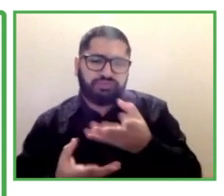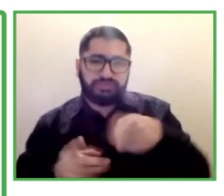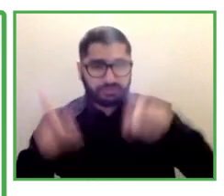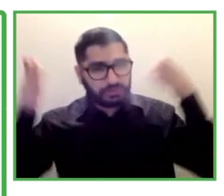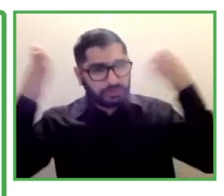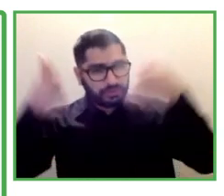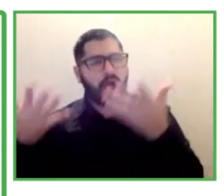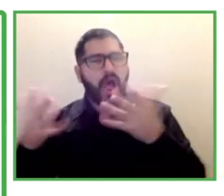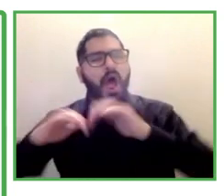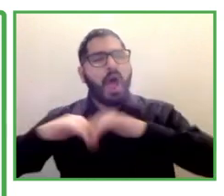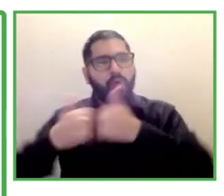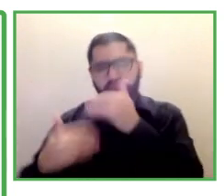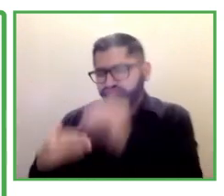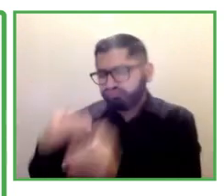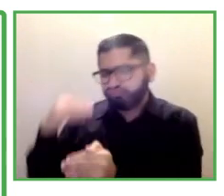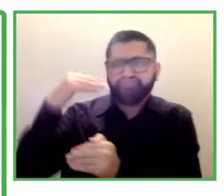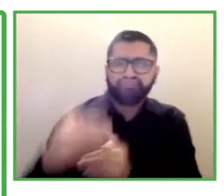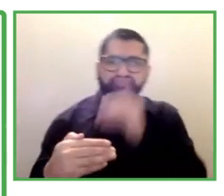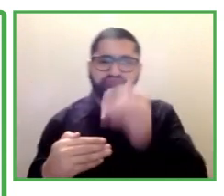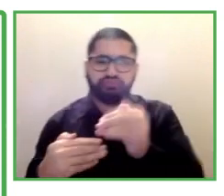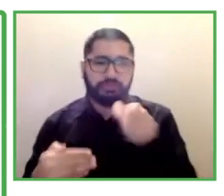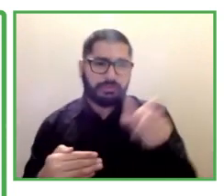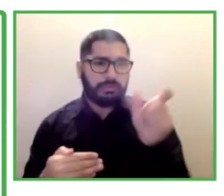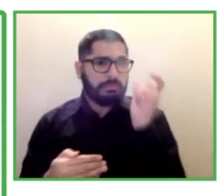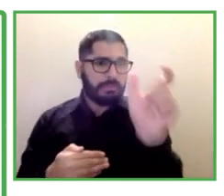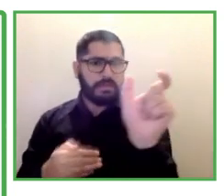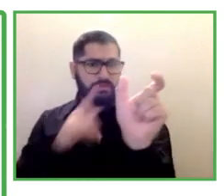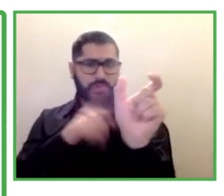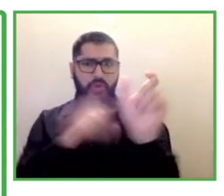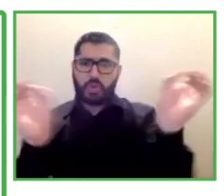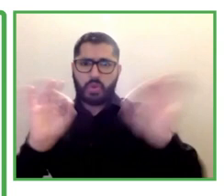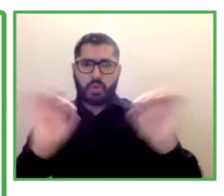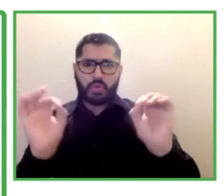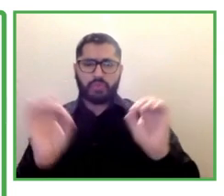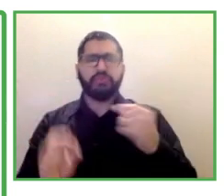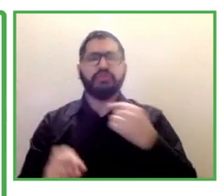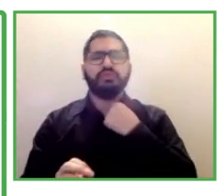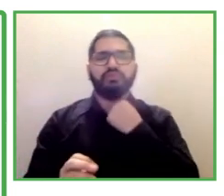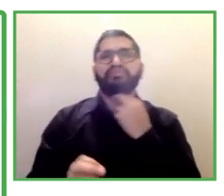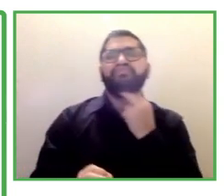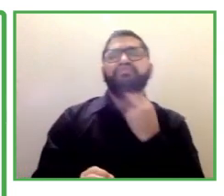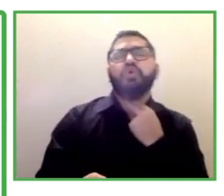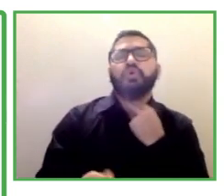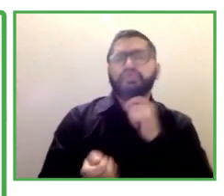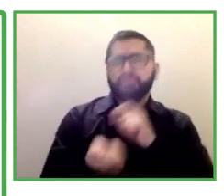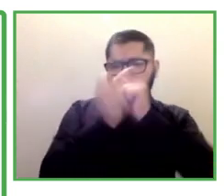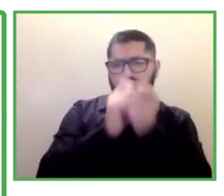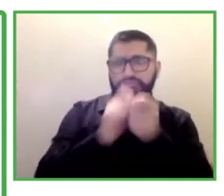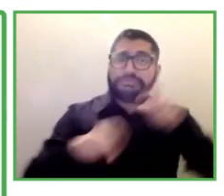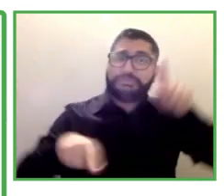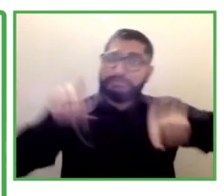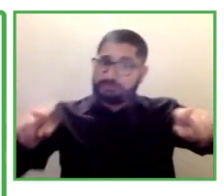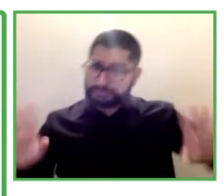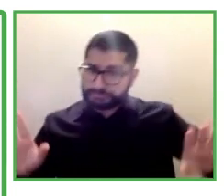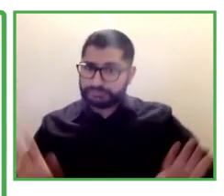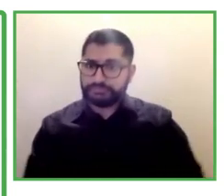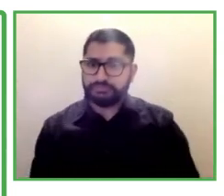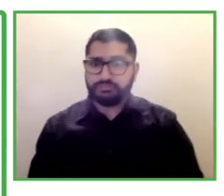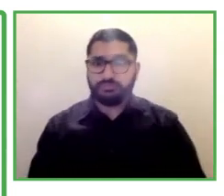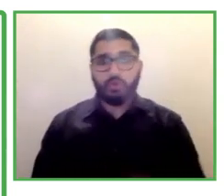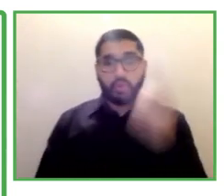It's as a guide to result-driven communication. In the forest, you see great trees here and three animals, a rabbit,